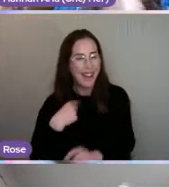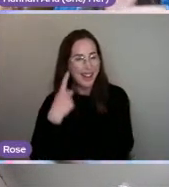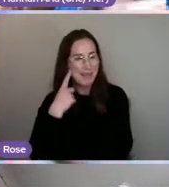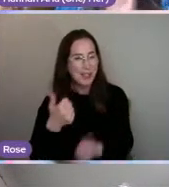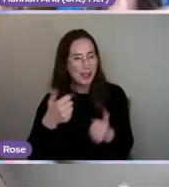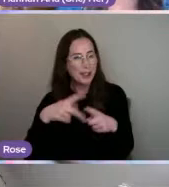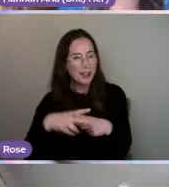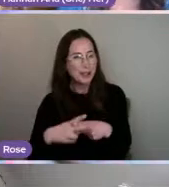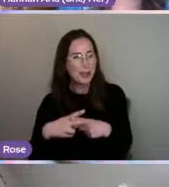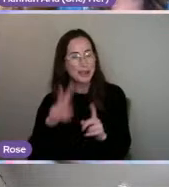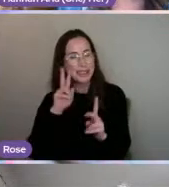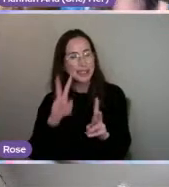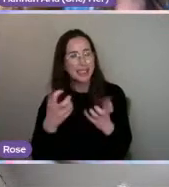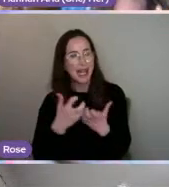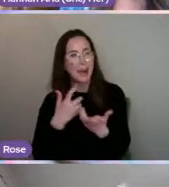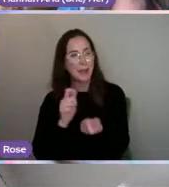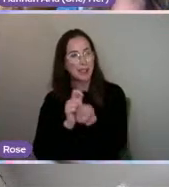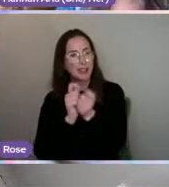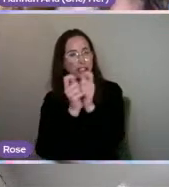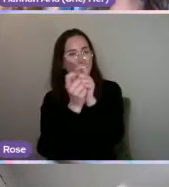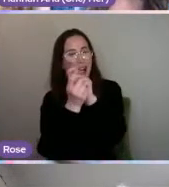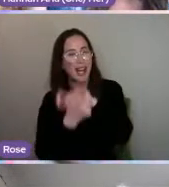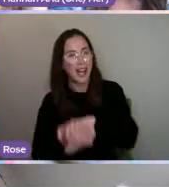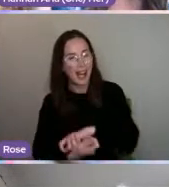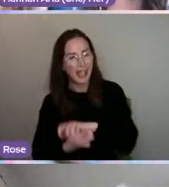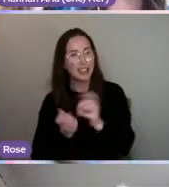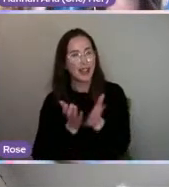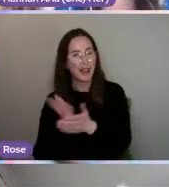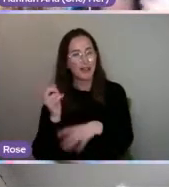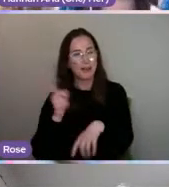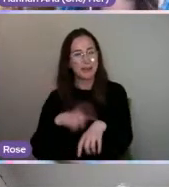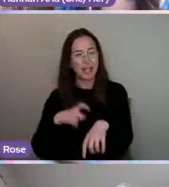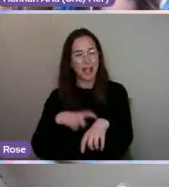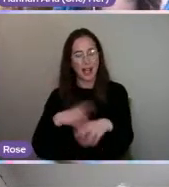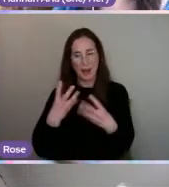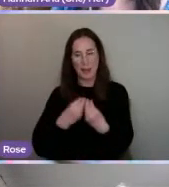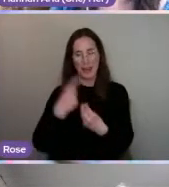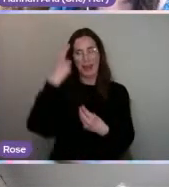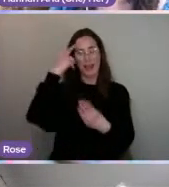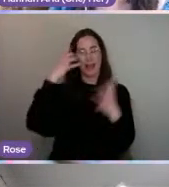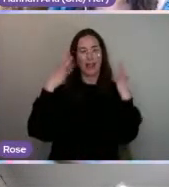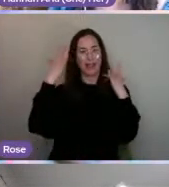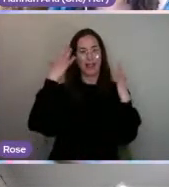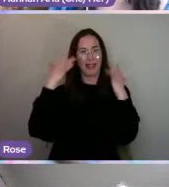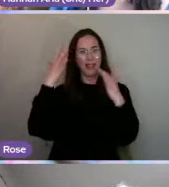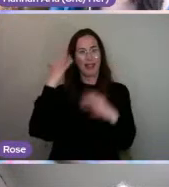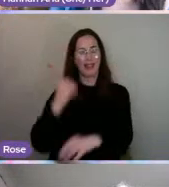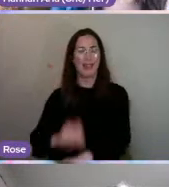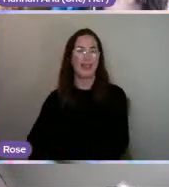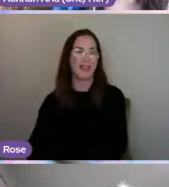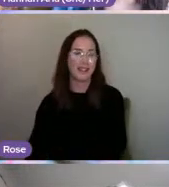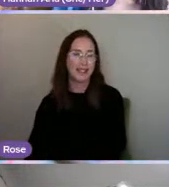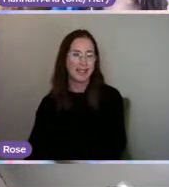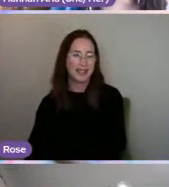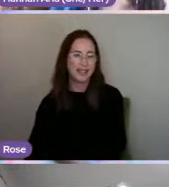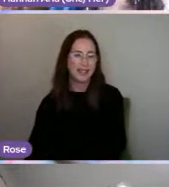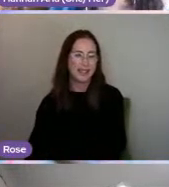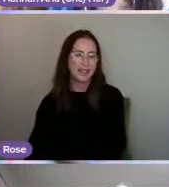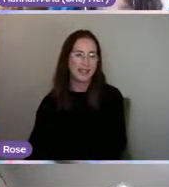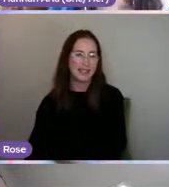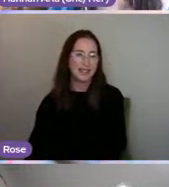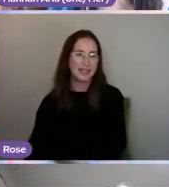us to kind of look at how we change over a certain period of time without what's going on in our minds. awesome idea.